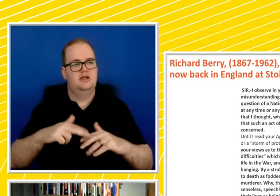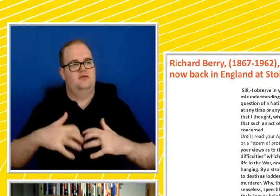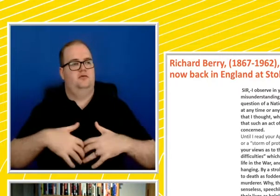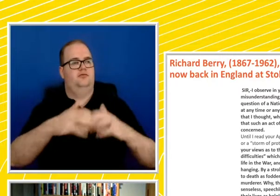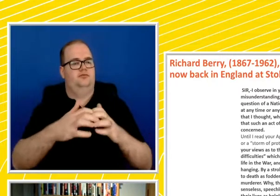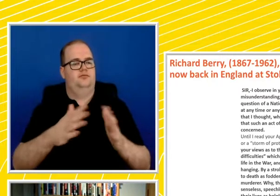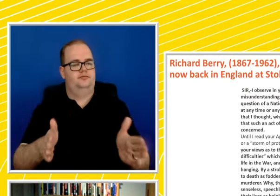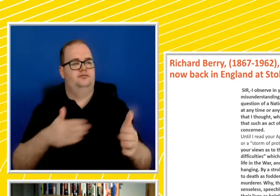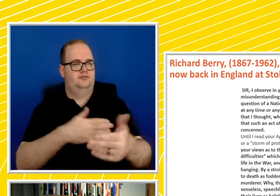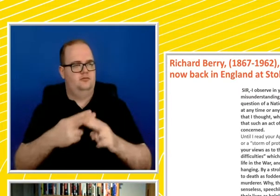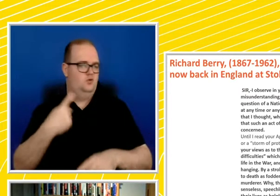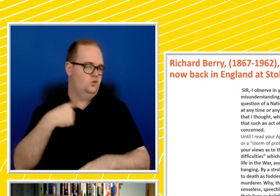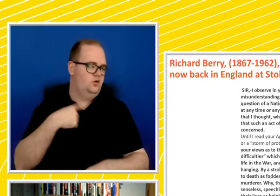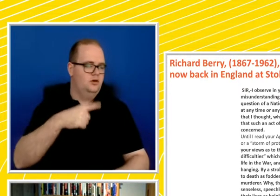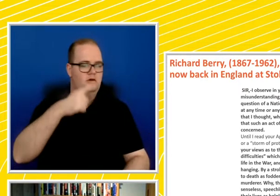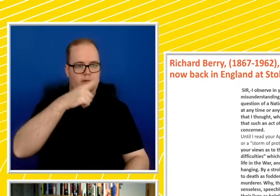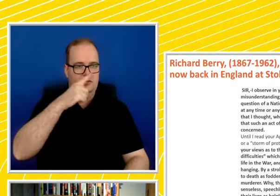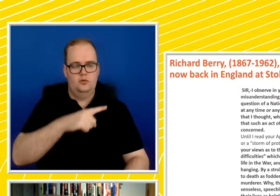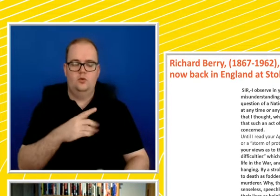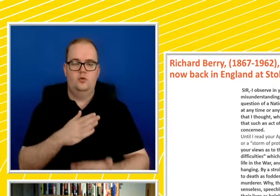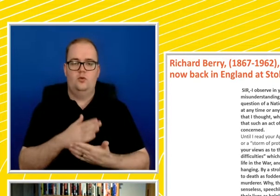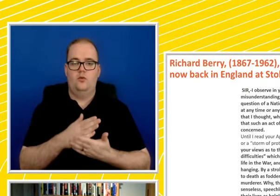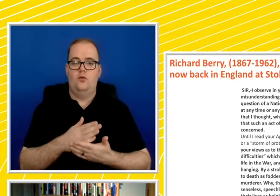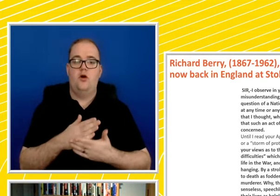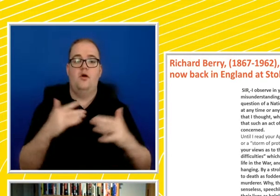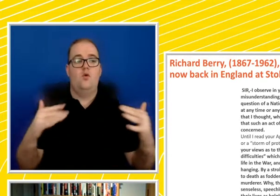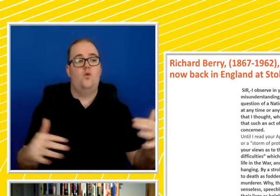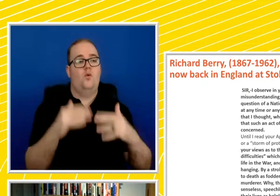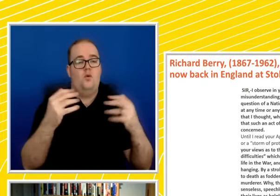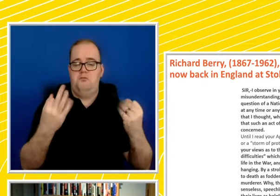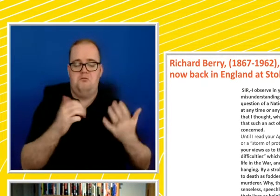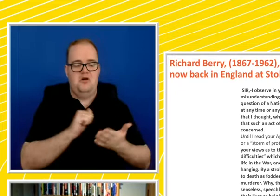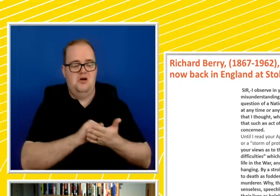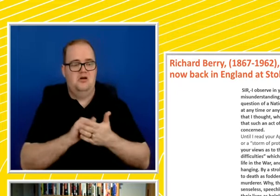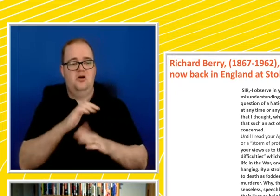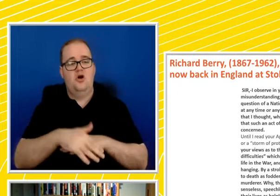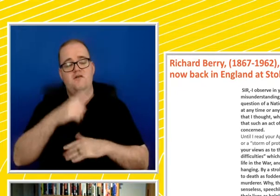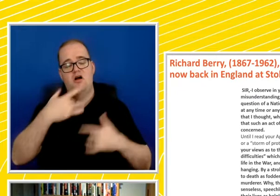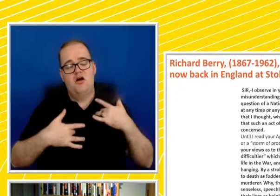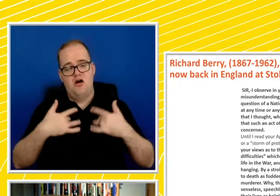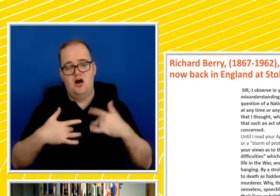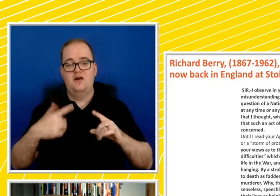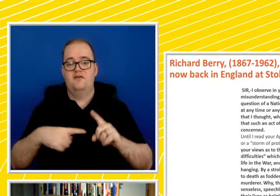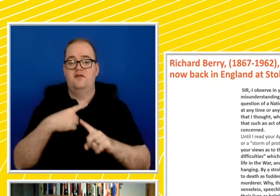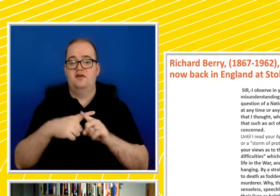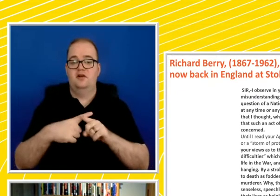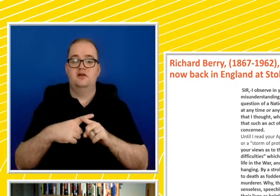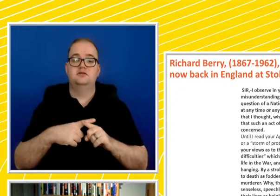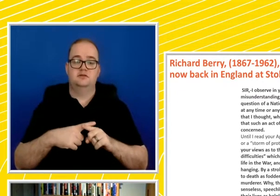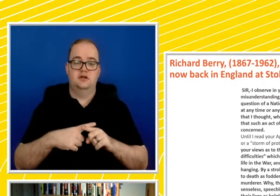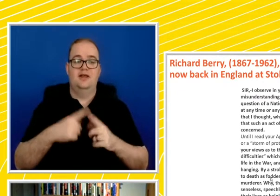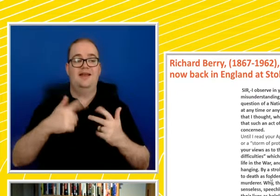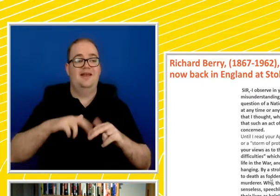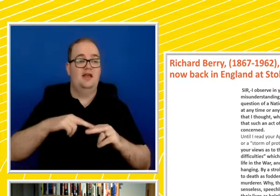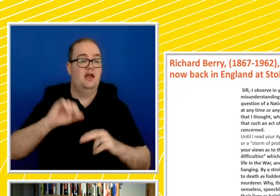There was surely little or no sanctity of human life in the war, and there do not seem to be any legal difficulties involved in judicial murder by hanging.